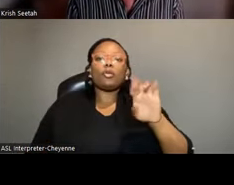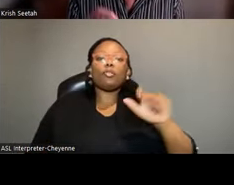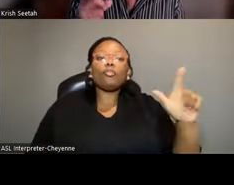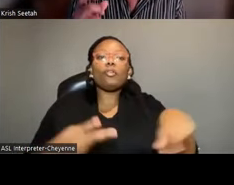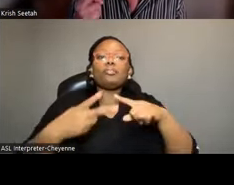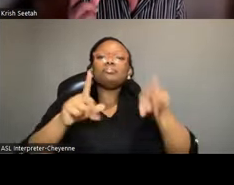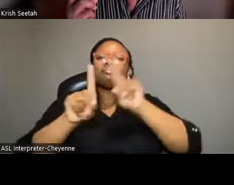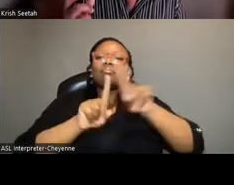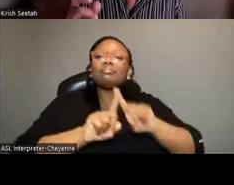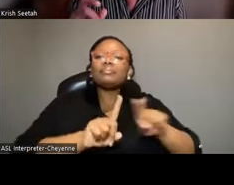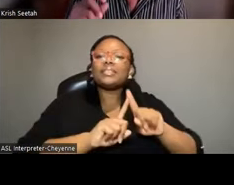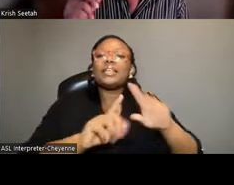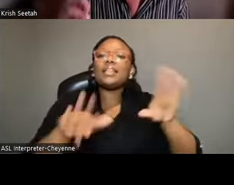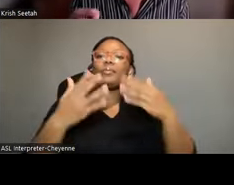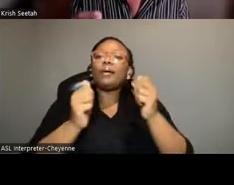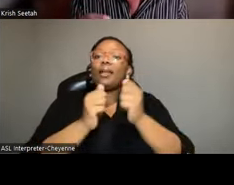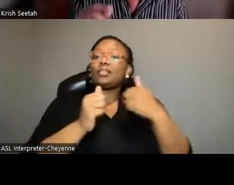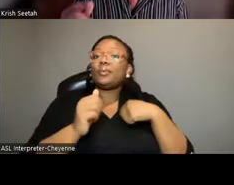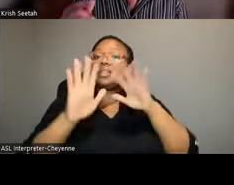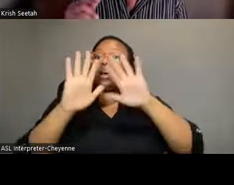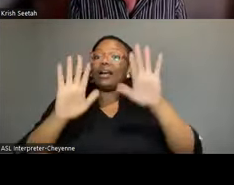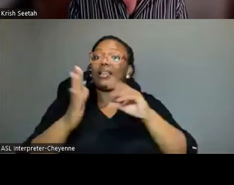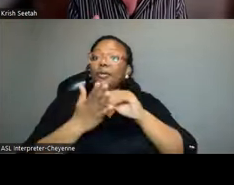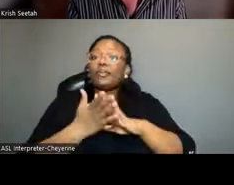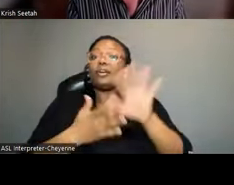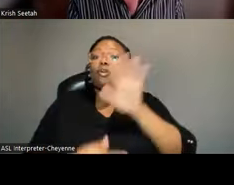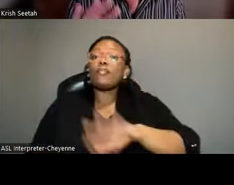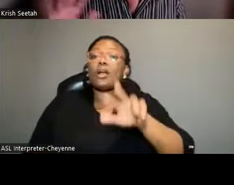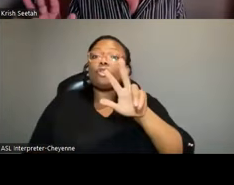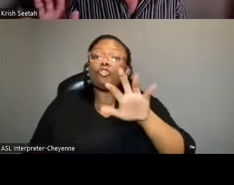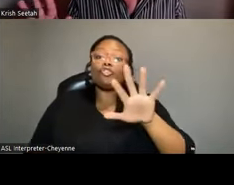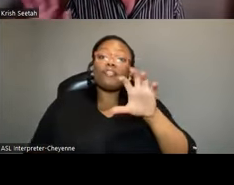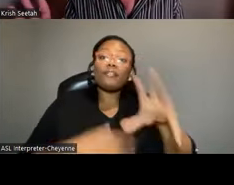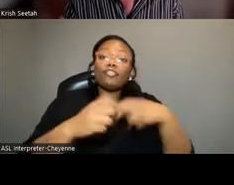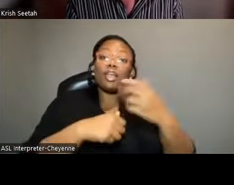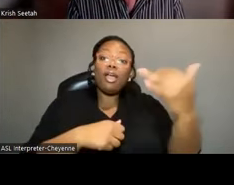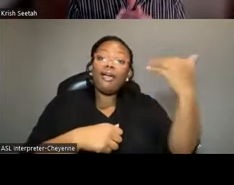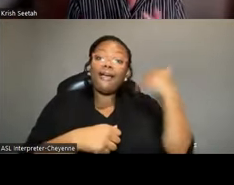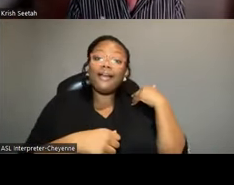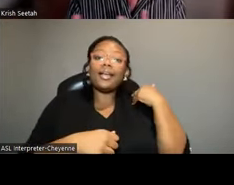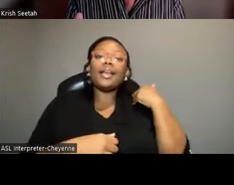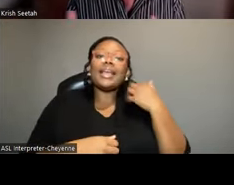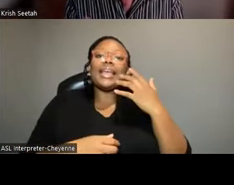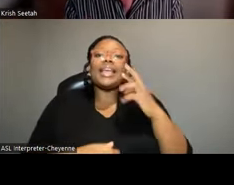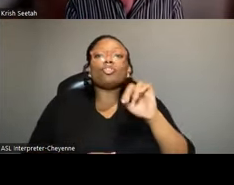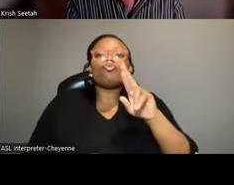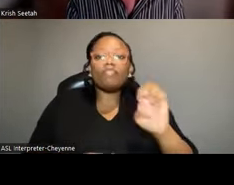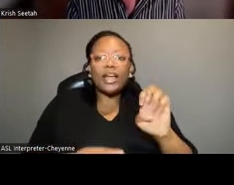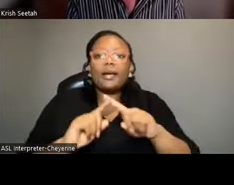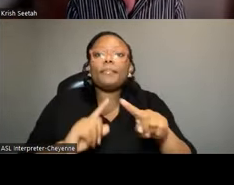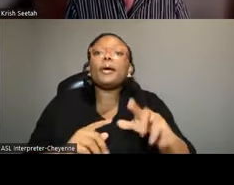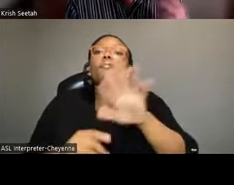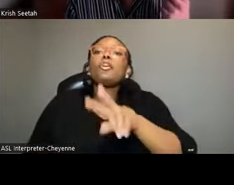corals, they can give us a climate record of about 300 to 500 years in some cases, the latter is very rare, but we're looking at 200 to 300